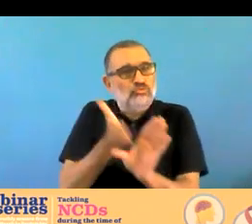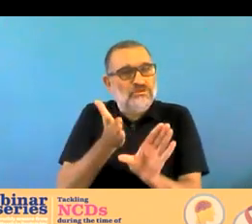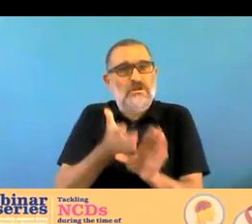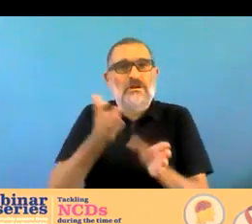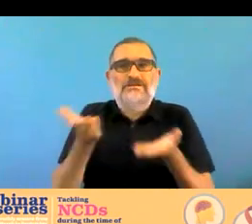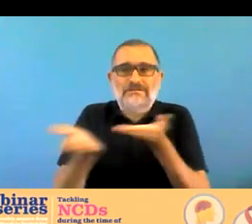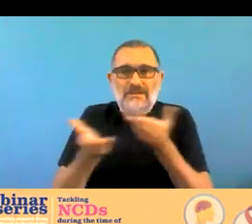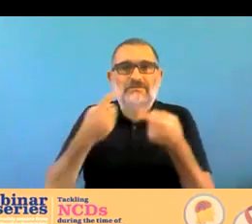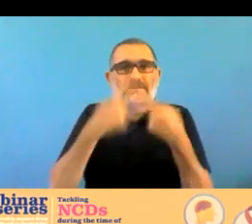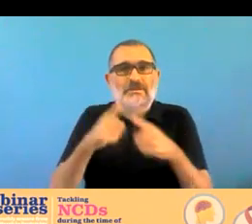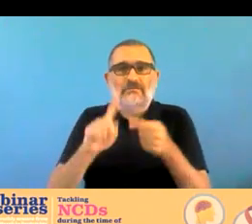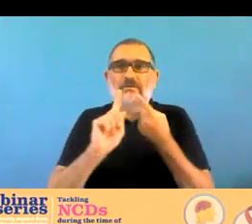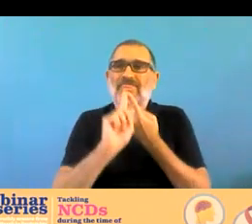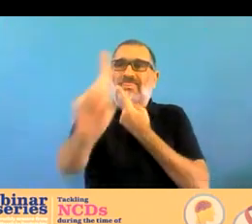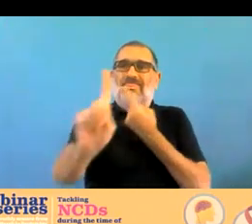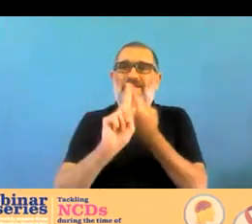life-saving emergency care